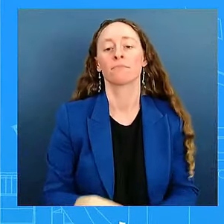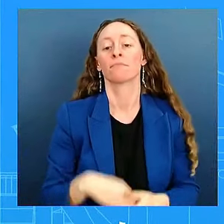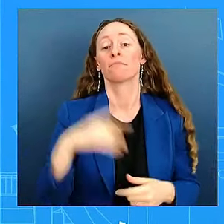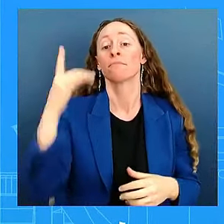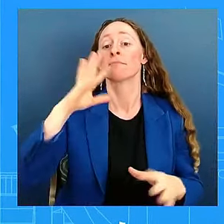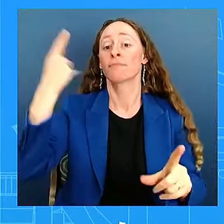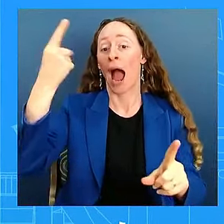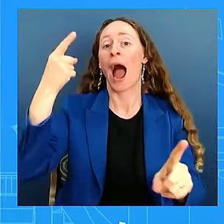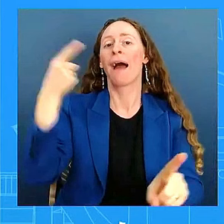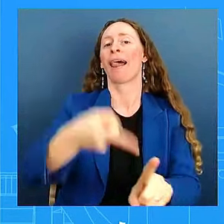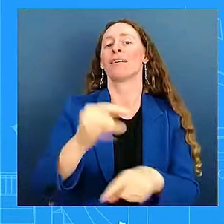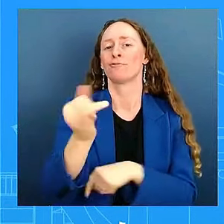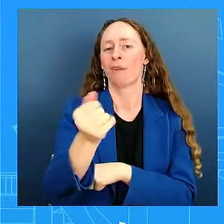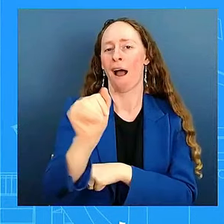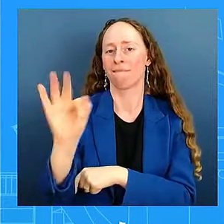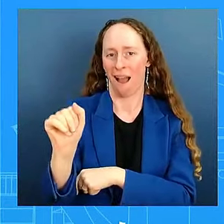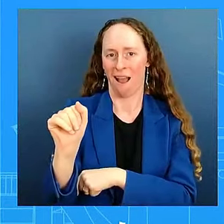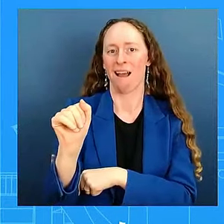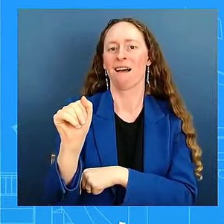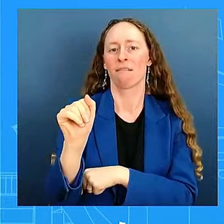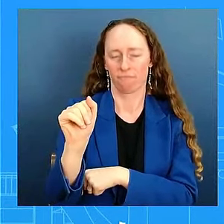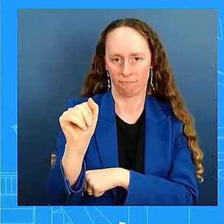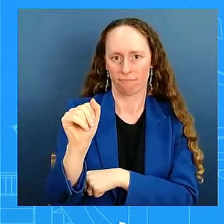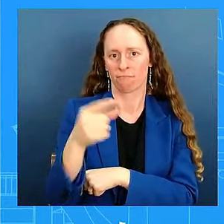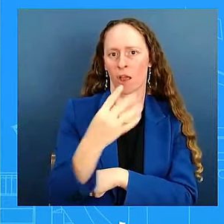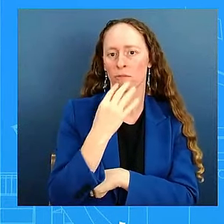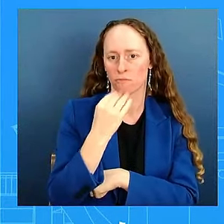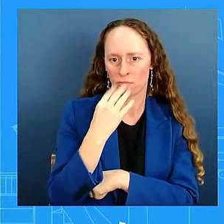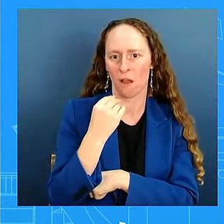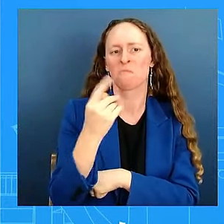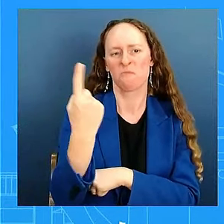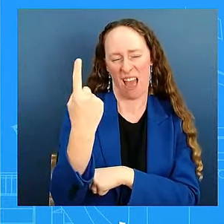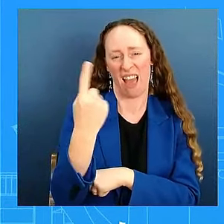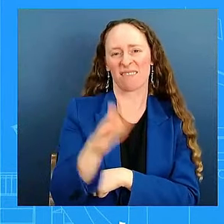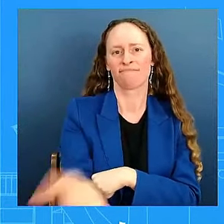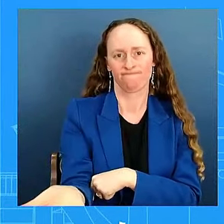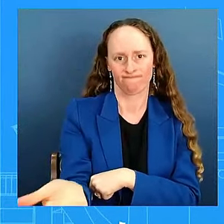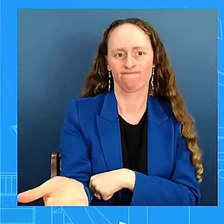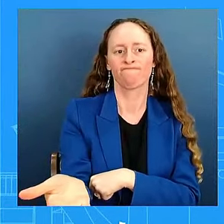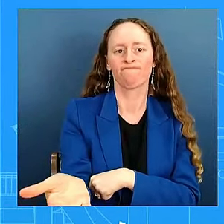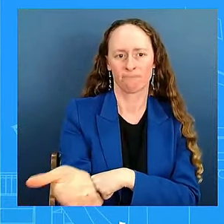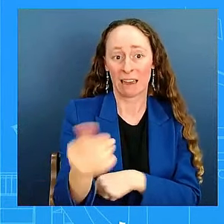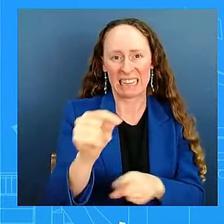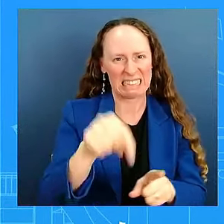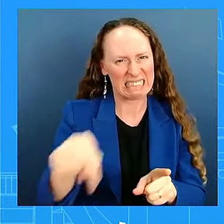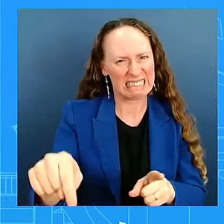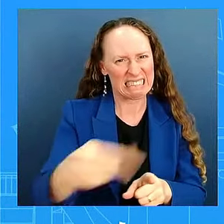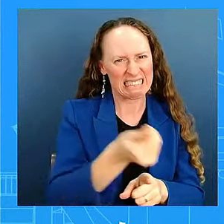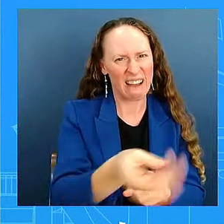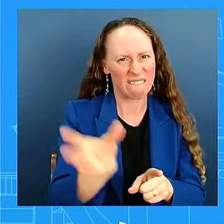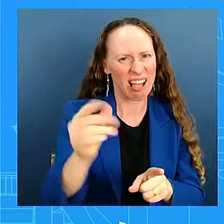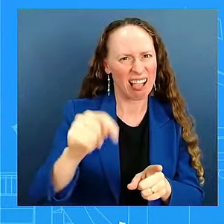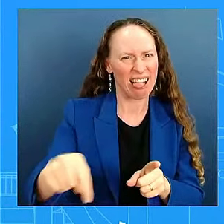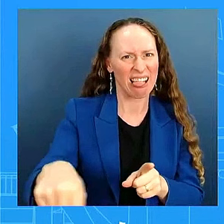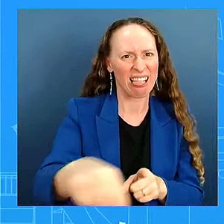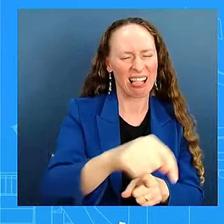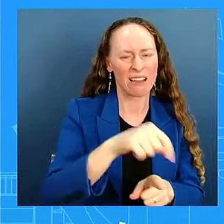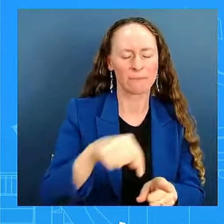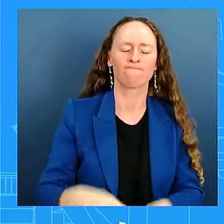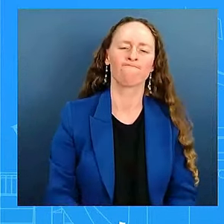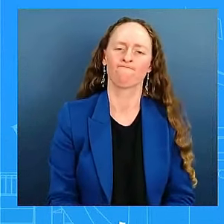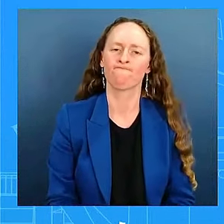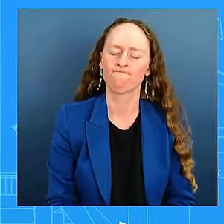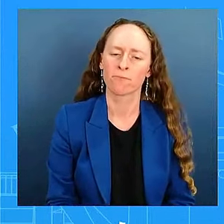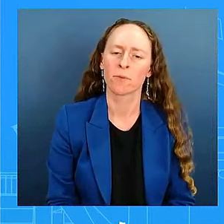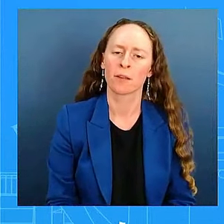wounded several others today. Our condolences go out to the families of the victims and to the family of the Palestinian civilian in Jericho.